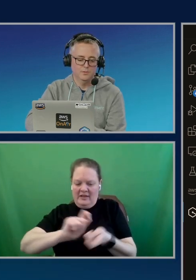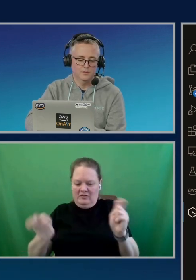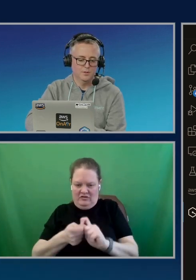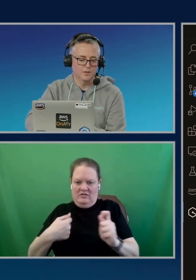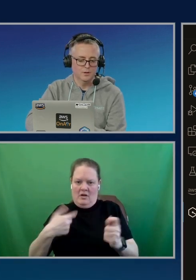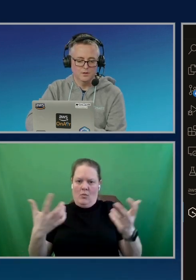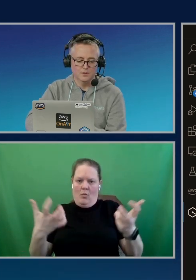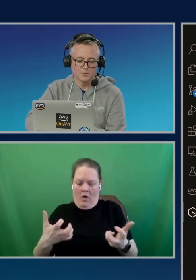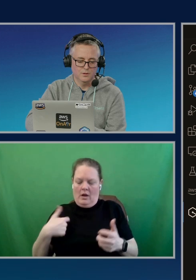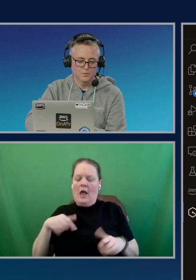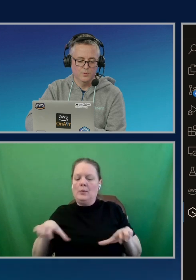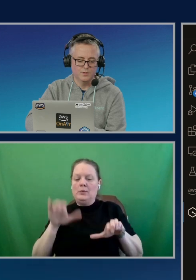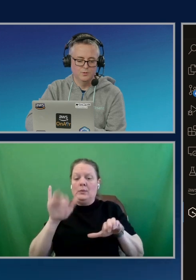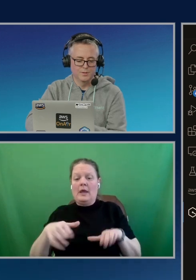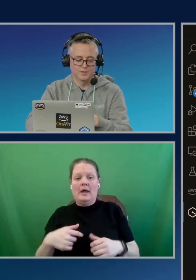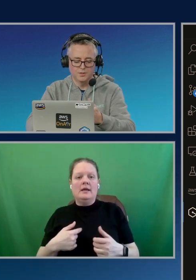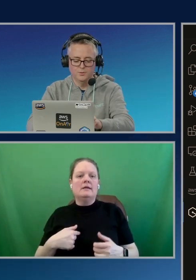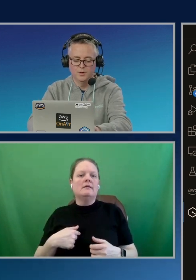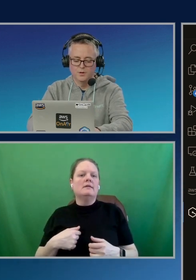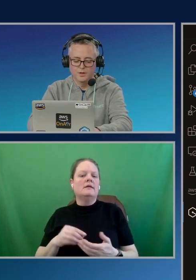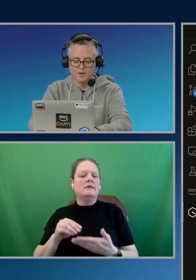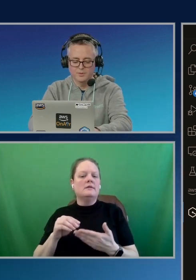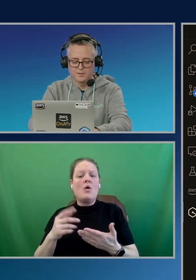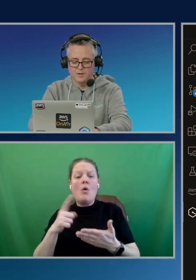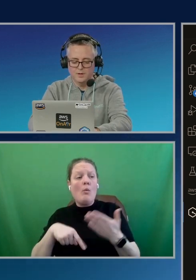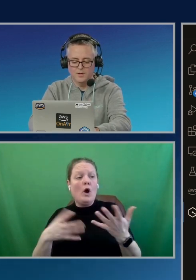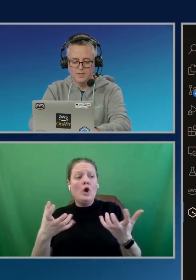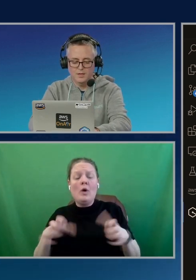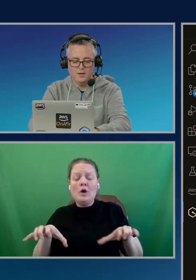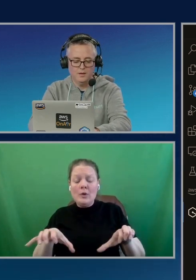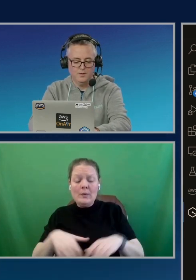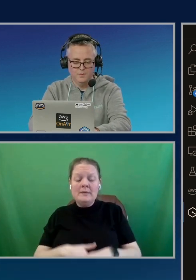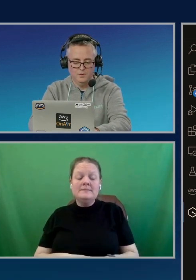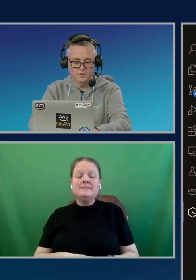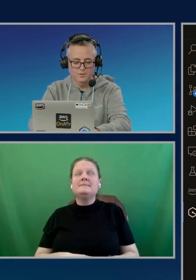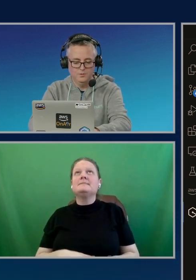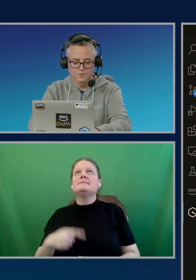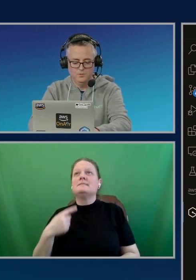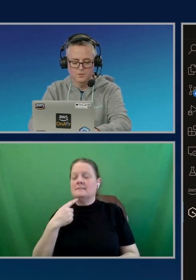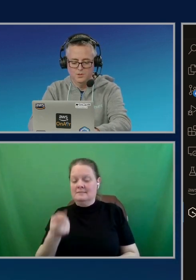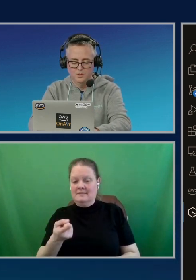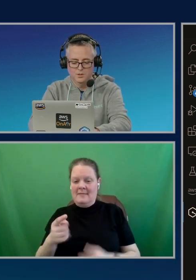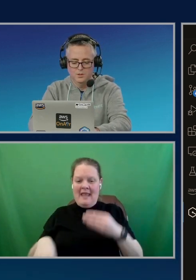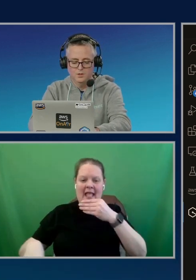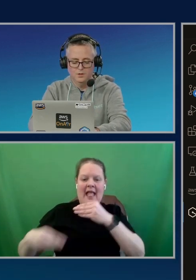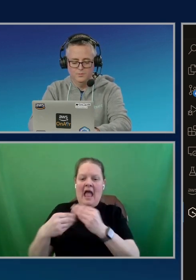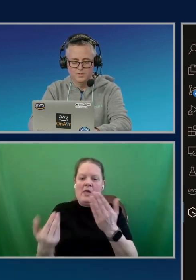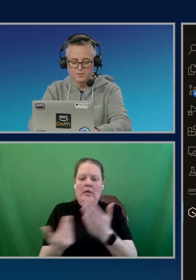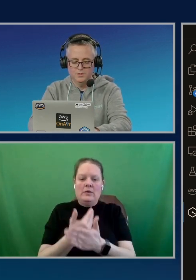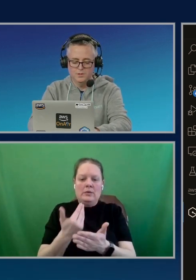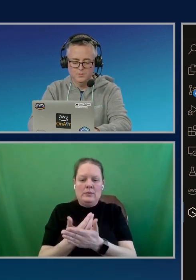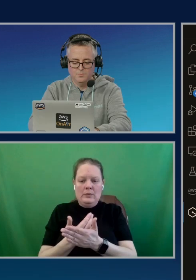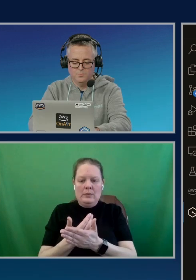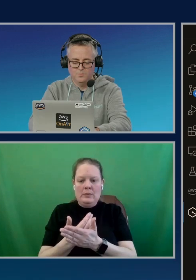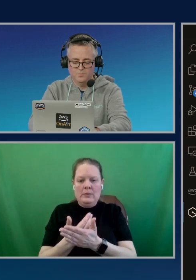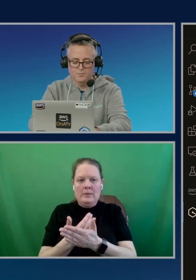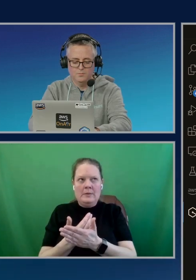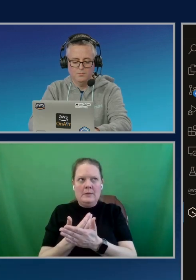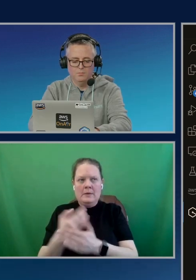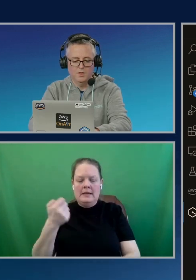And it will say, what do you want to do? And I will say, add the new delete